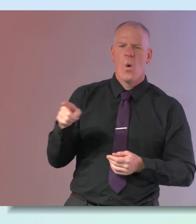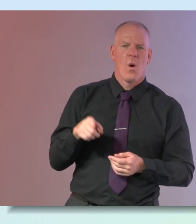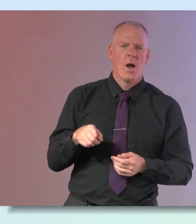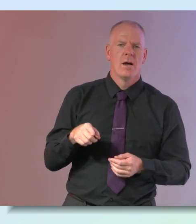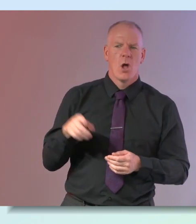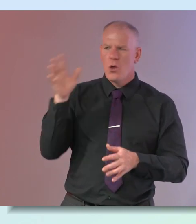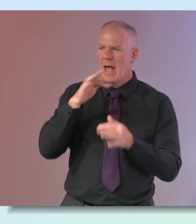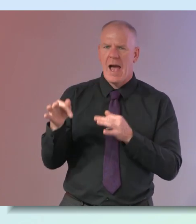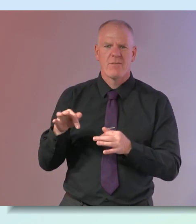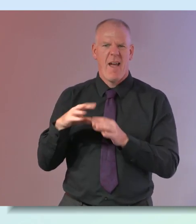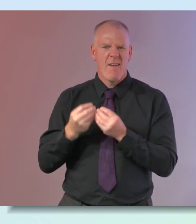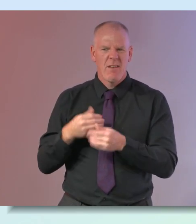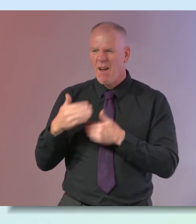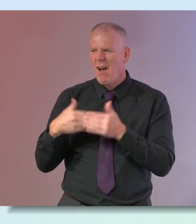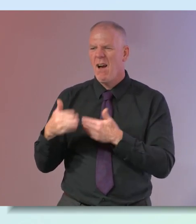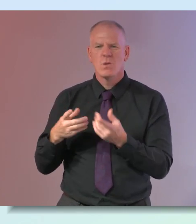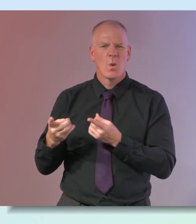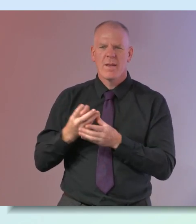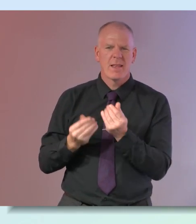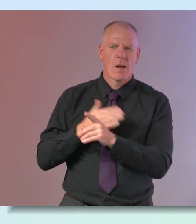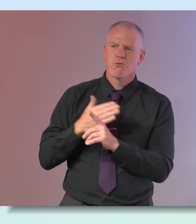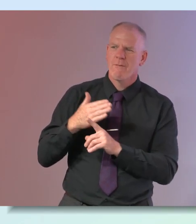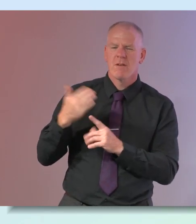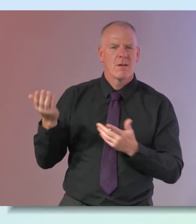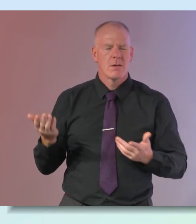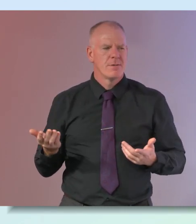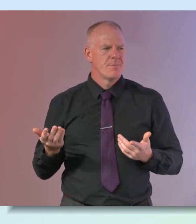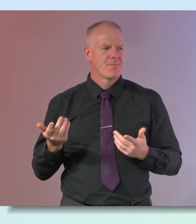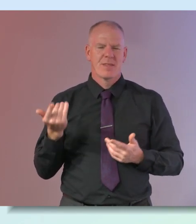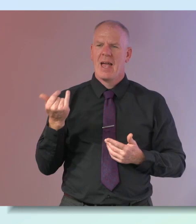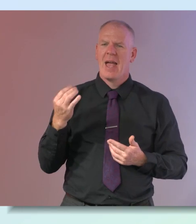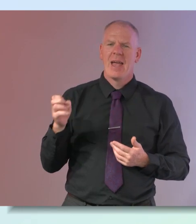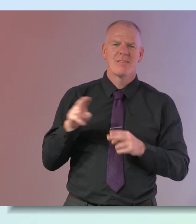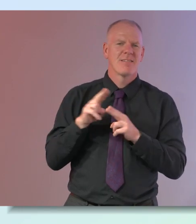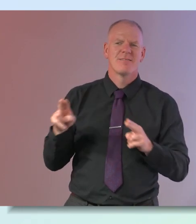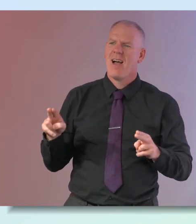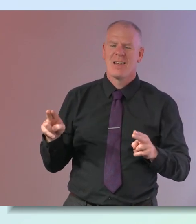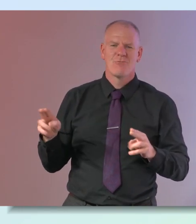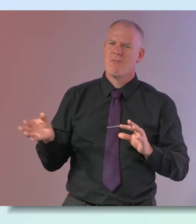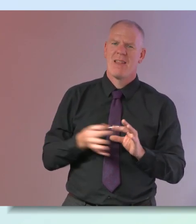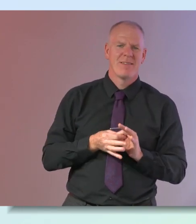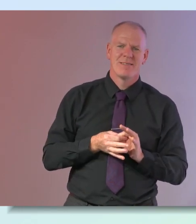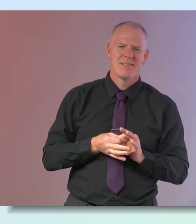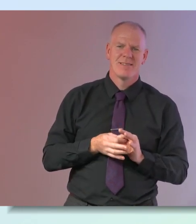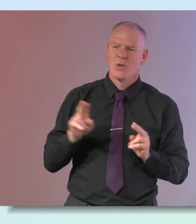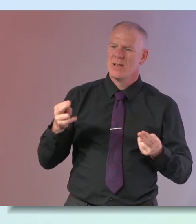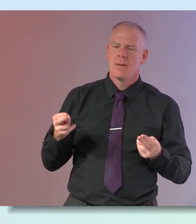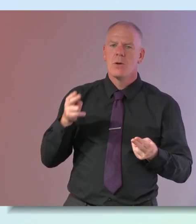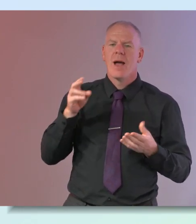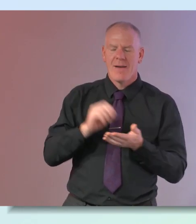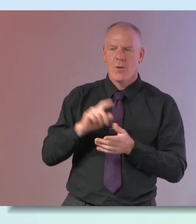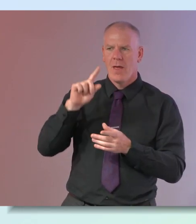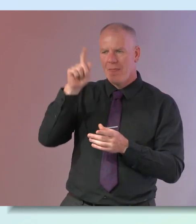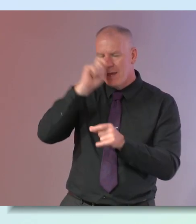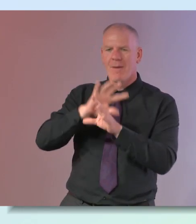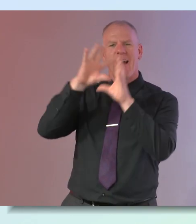taking care of things and getting things done and progressing age is not irrelevant but we need to think about the whole spectrum and